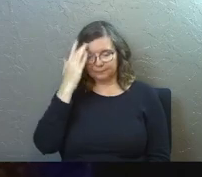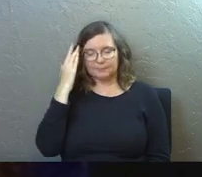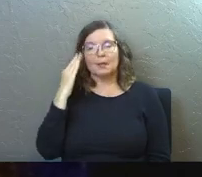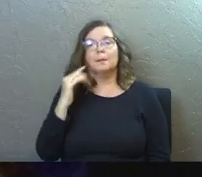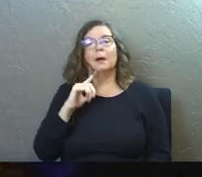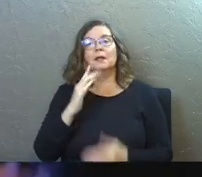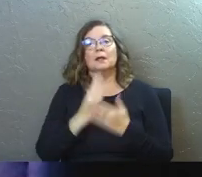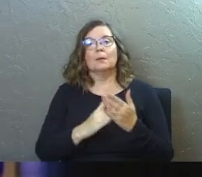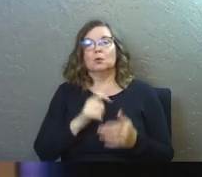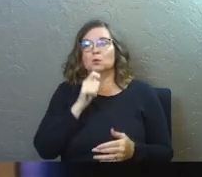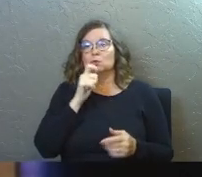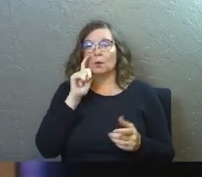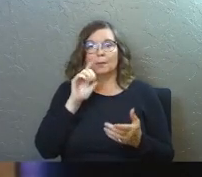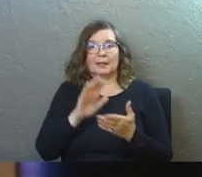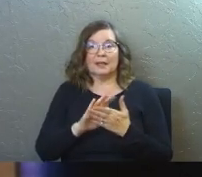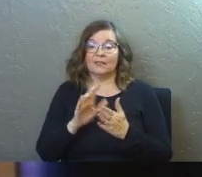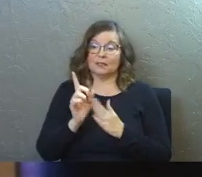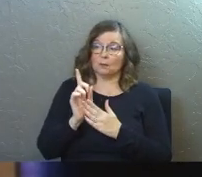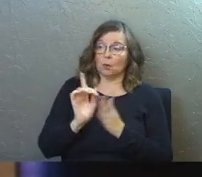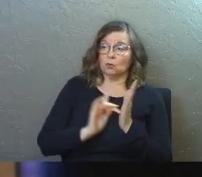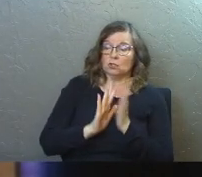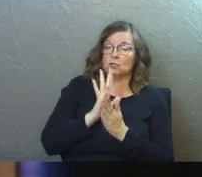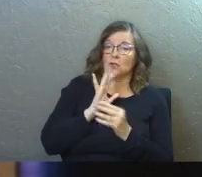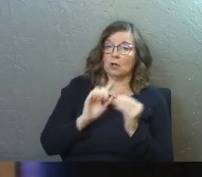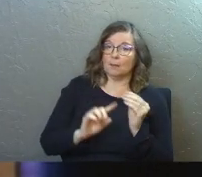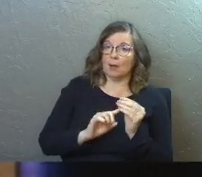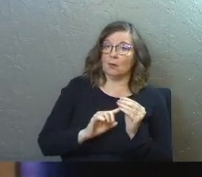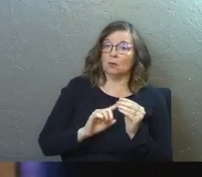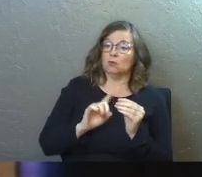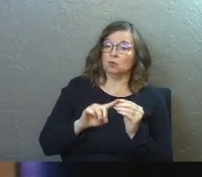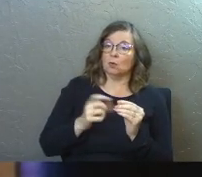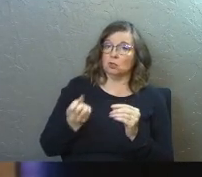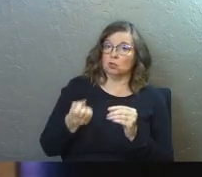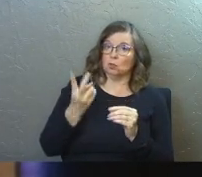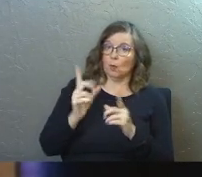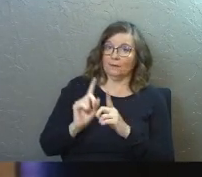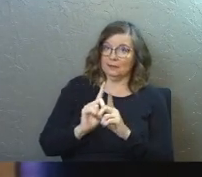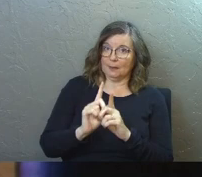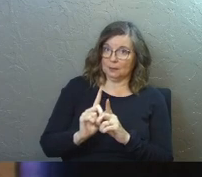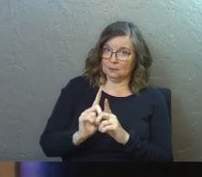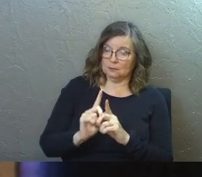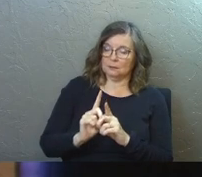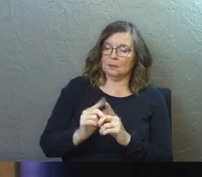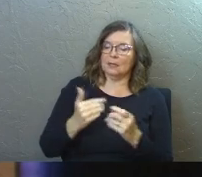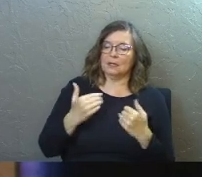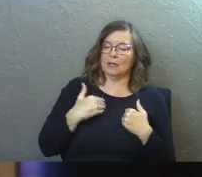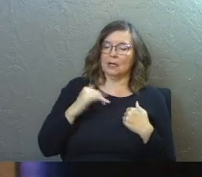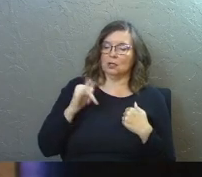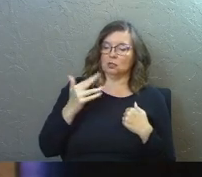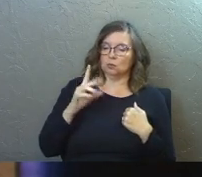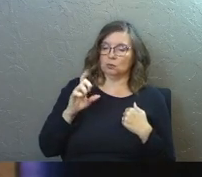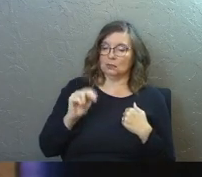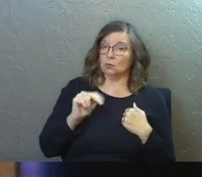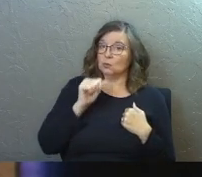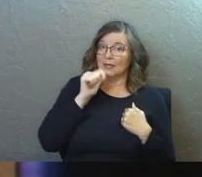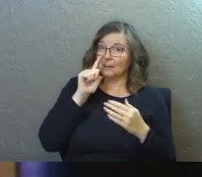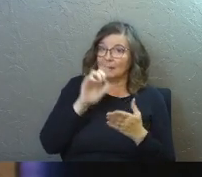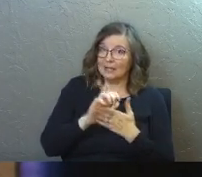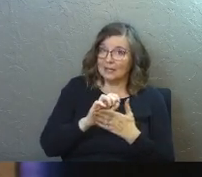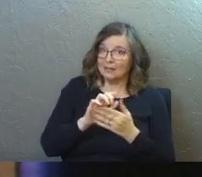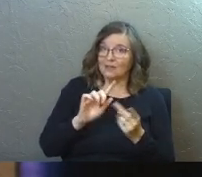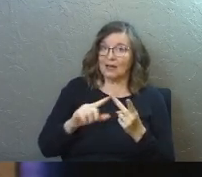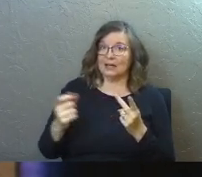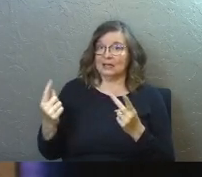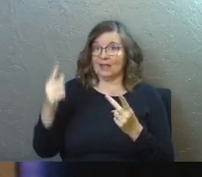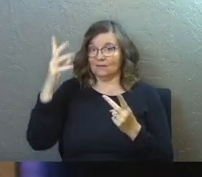But there are some of you who do not believe in this is a moment where Jesus is talking about talking to his 12 disciples and he's got Judas there who does not believe. And he's got